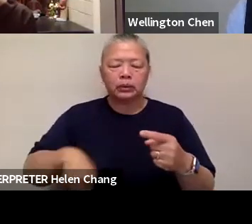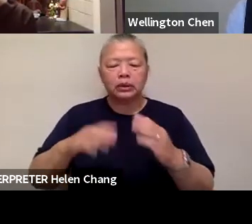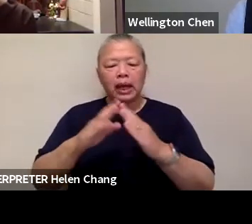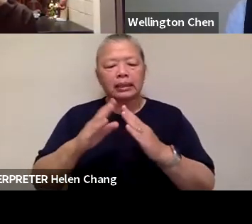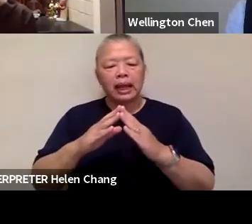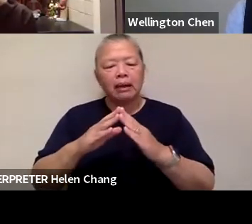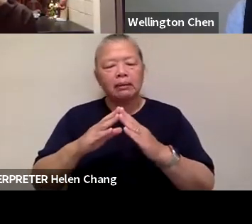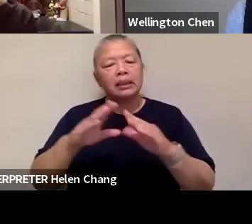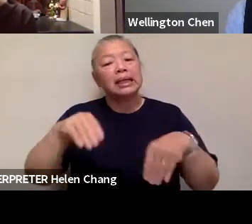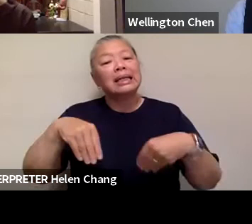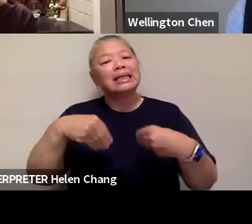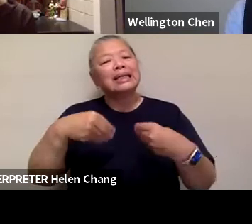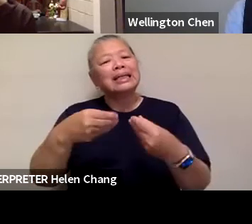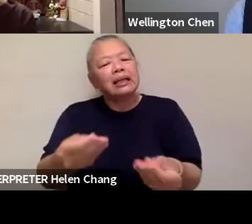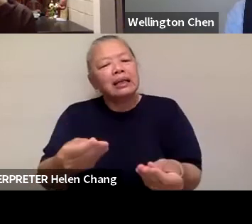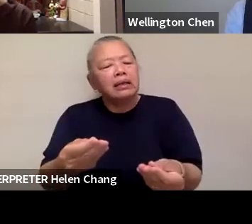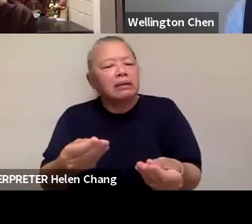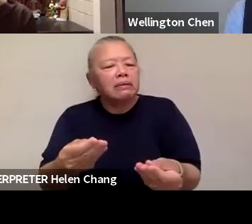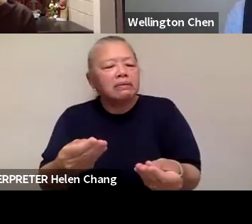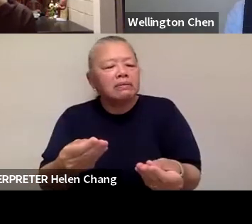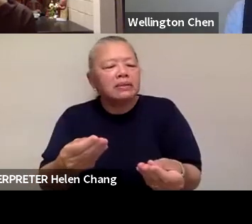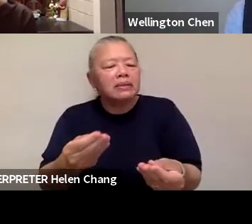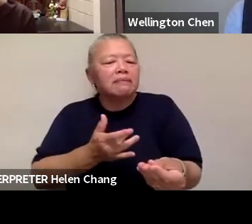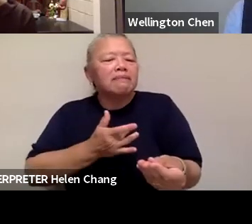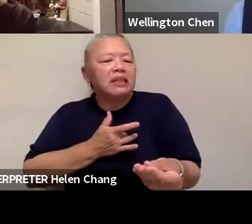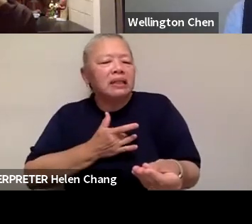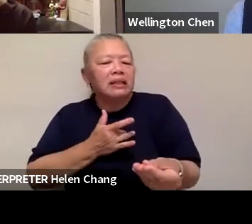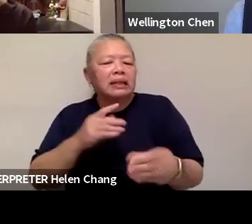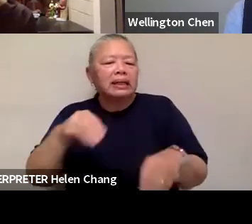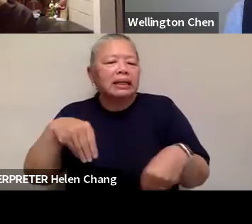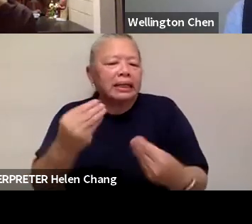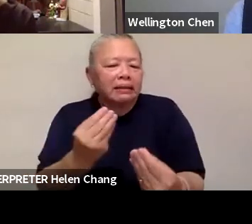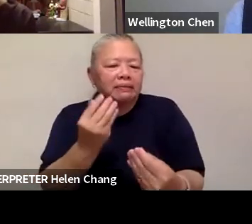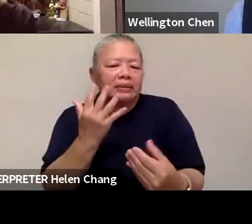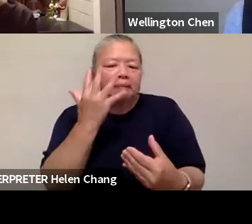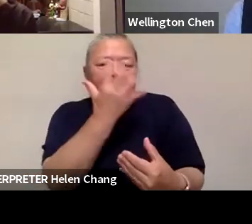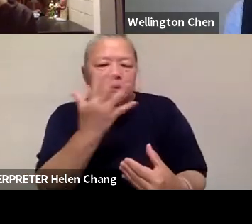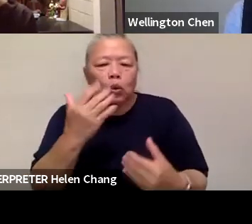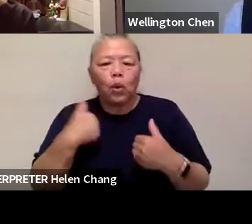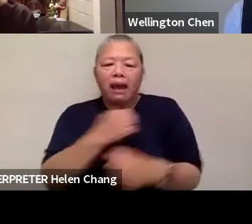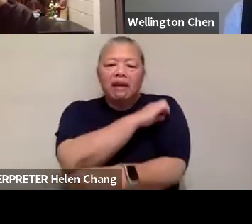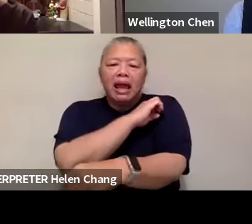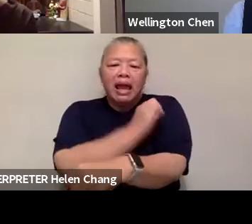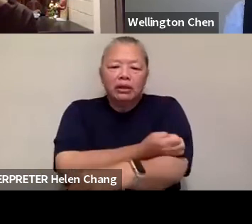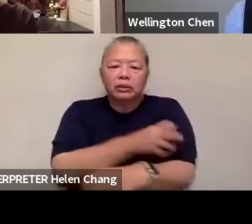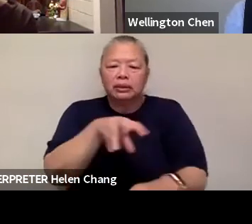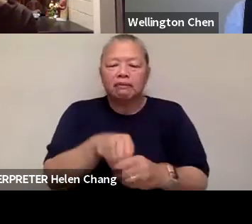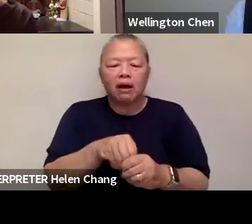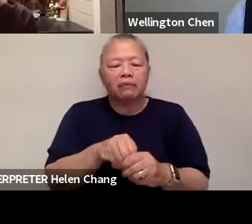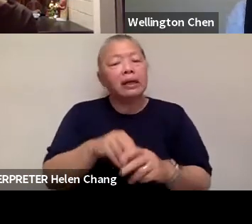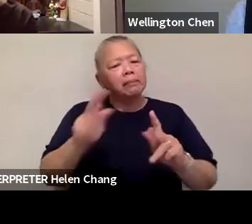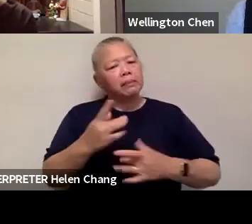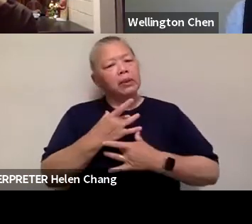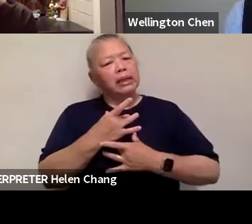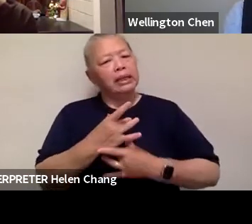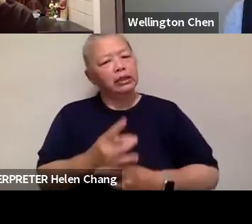that there is movement, there is energy, there is people interested, there are people interested in